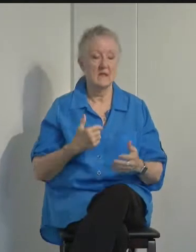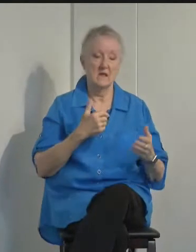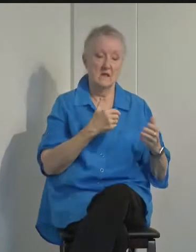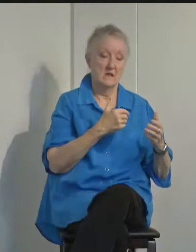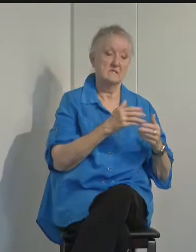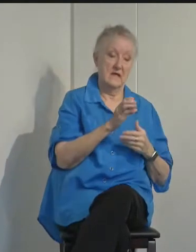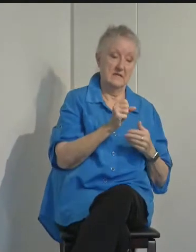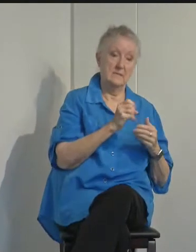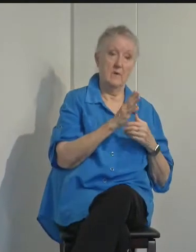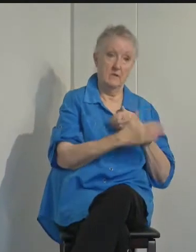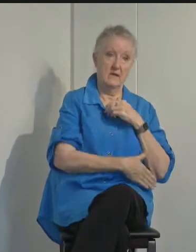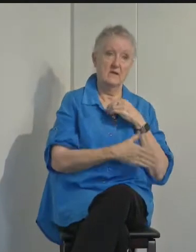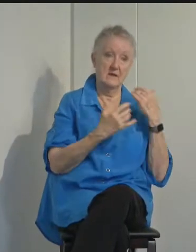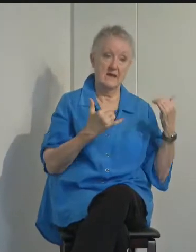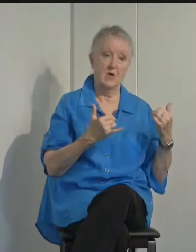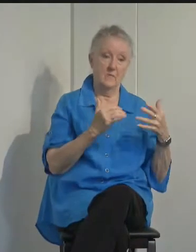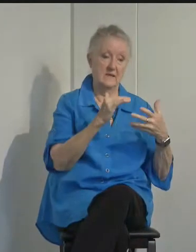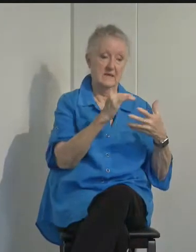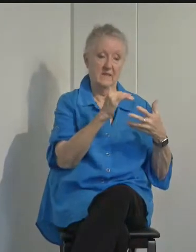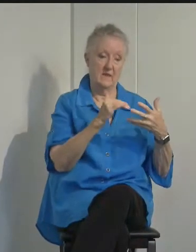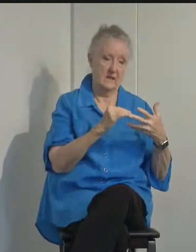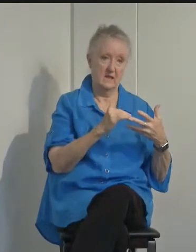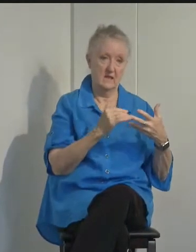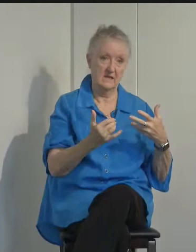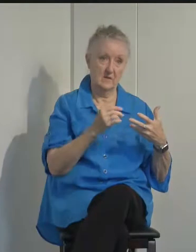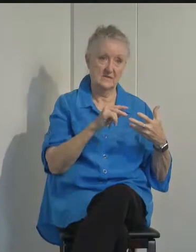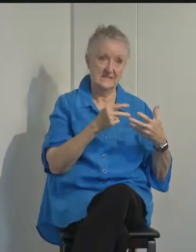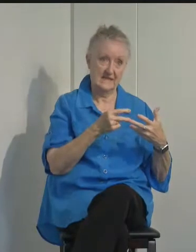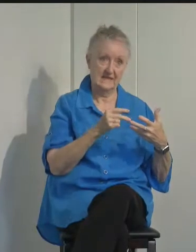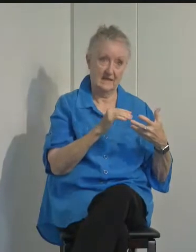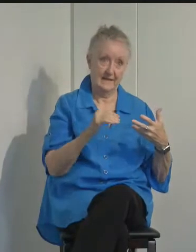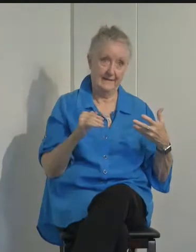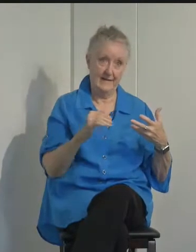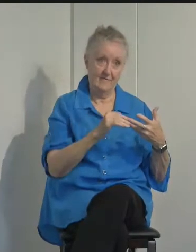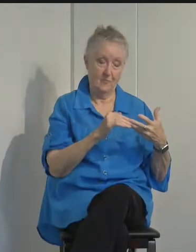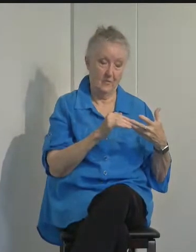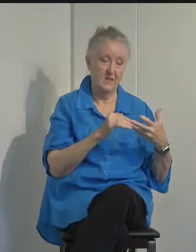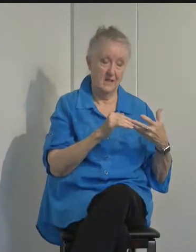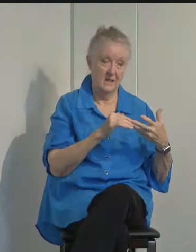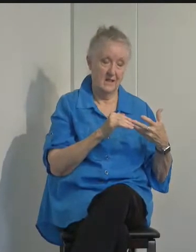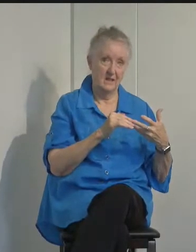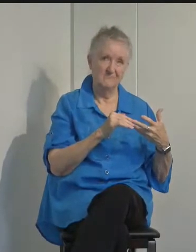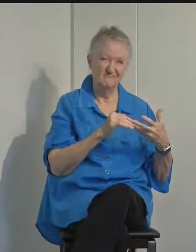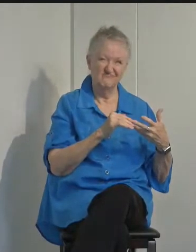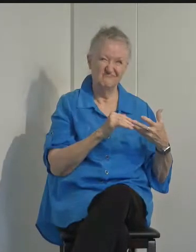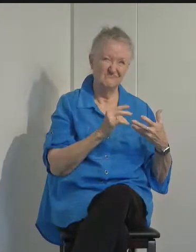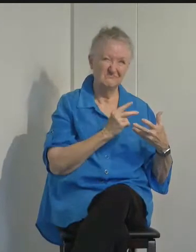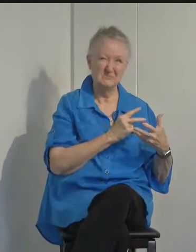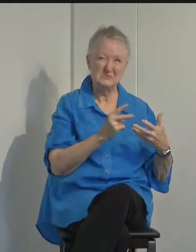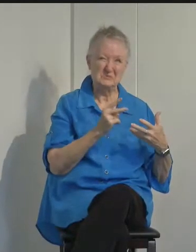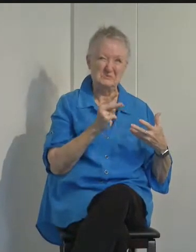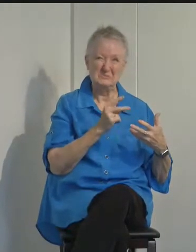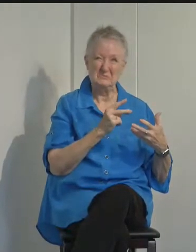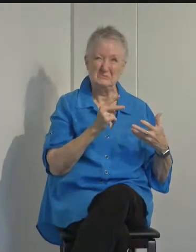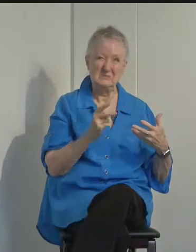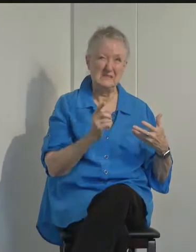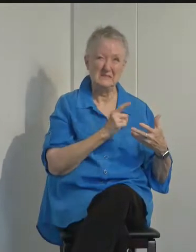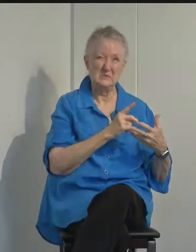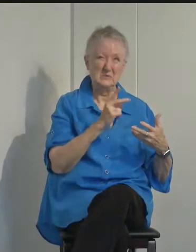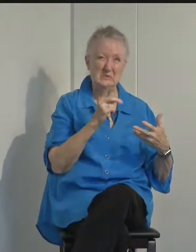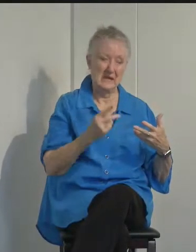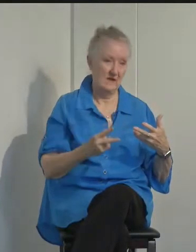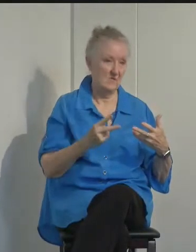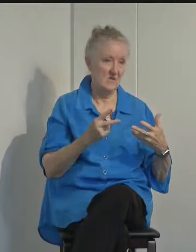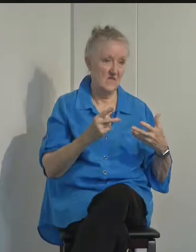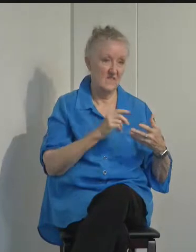County has now been in the less restrictive second or red tier for about two and a half weeks, the virus has by